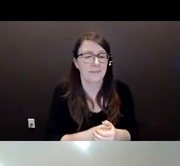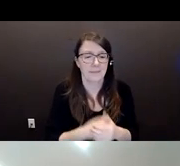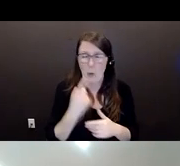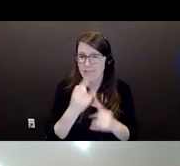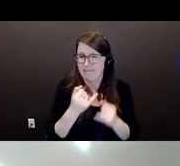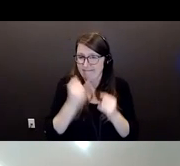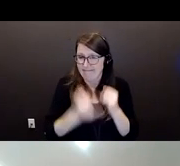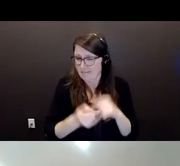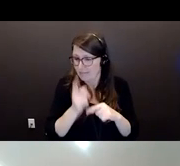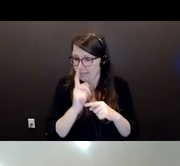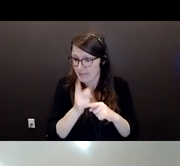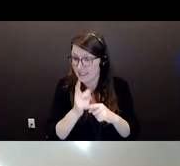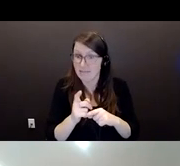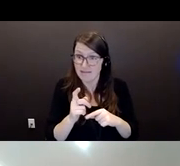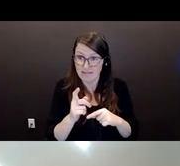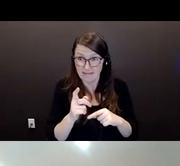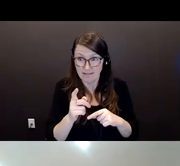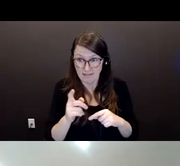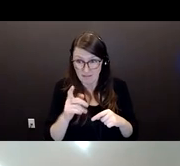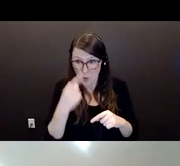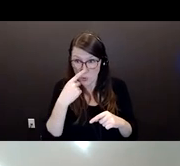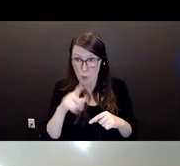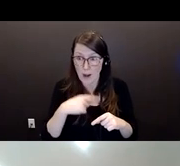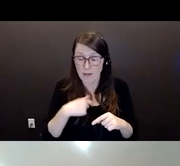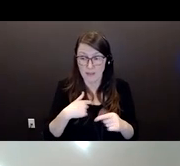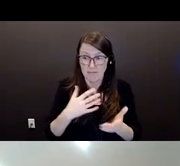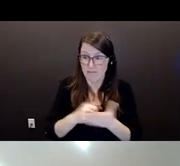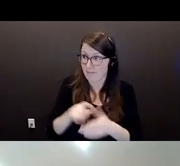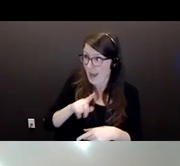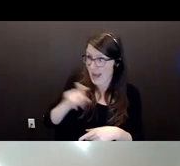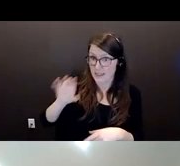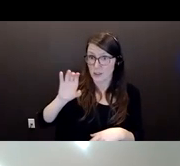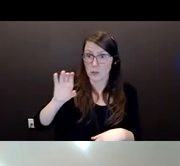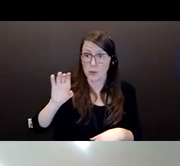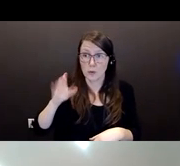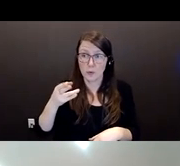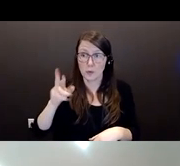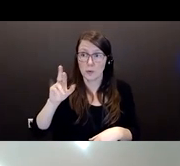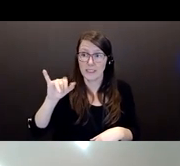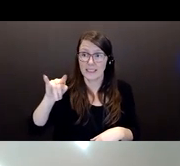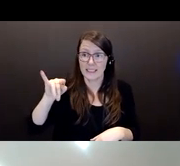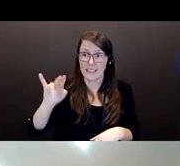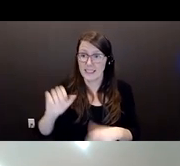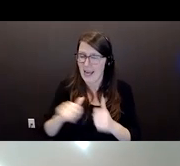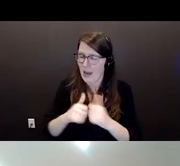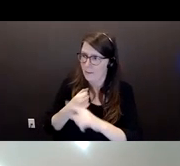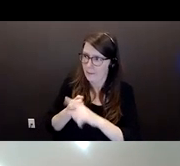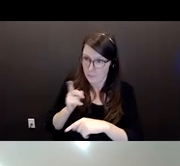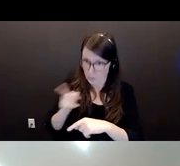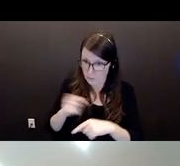I was wondering if you'd be okay if I was to ask Christina a comment about the impact it had upon her. Yes, thanks.